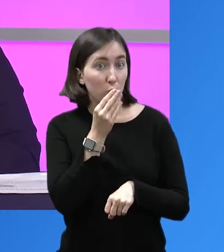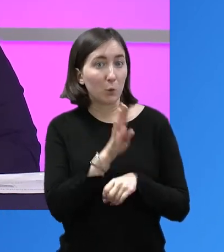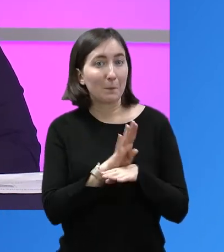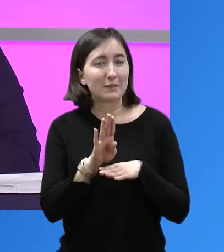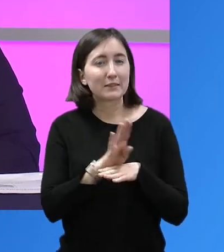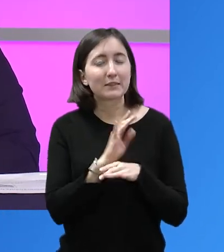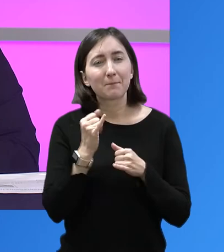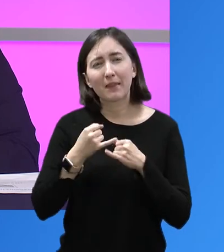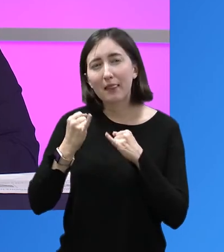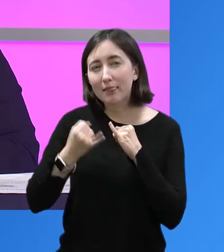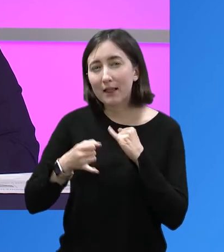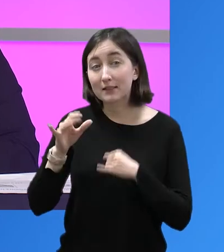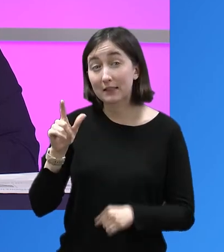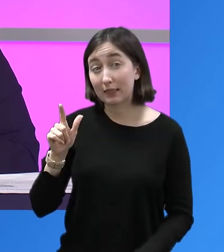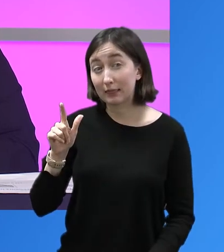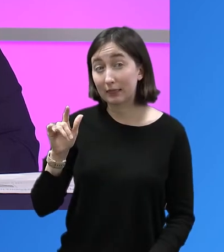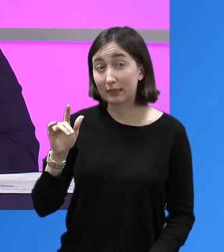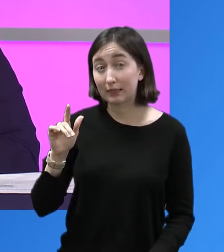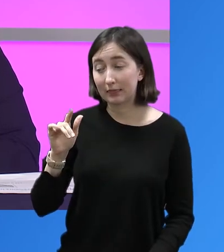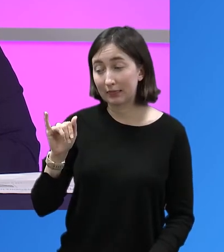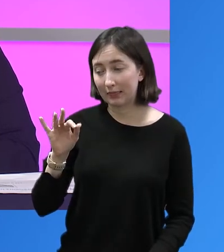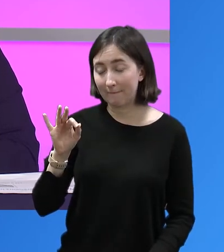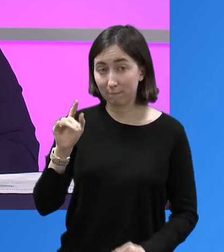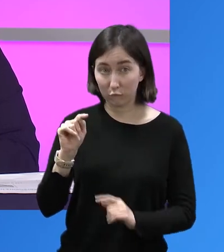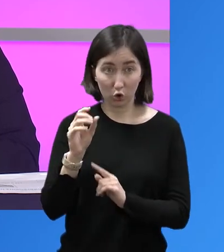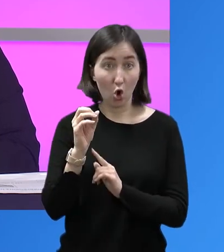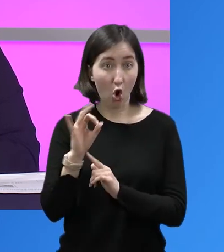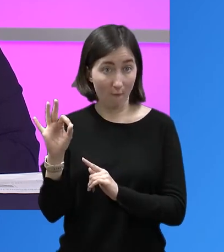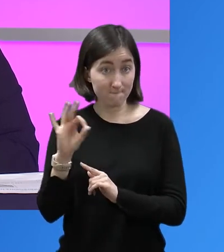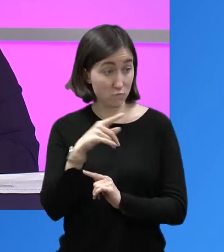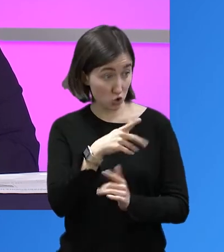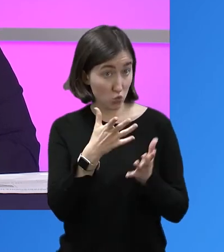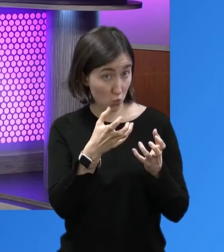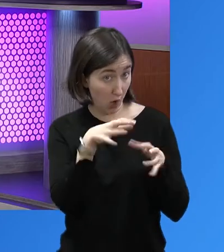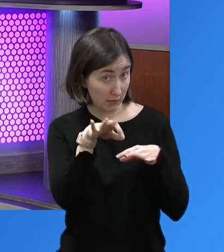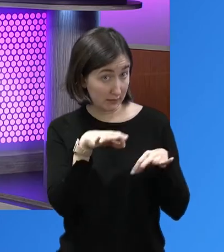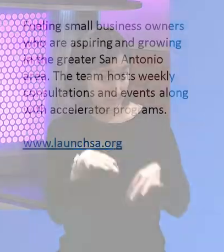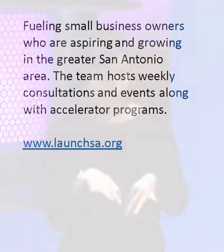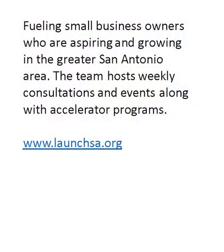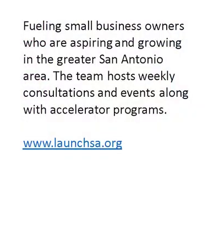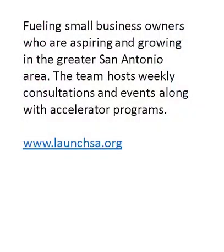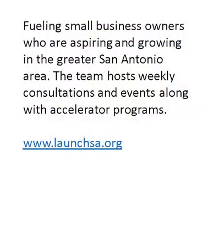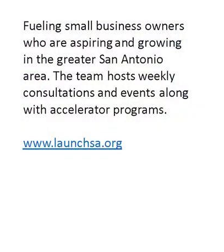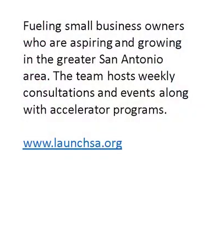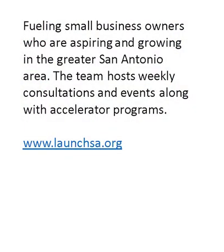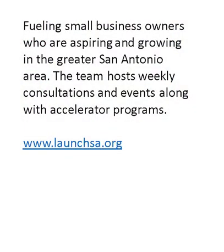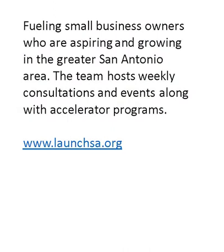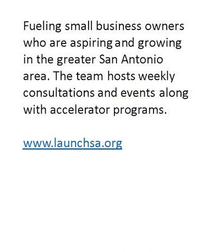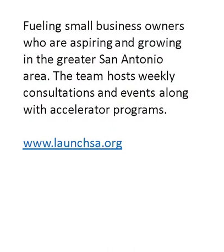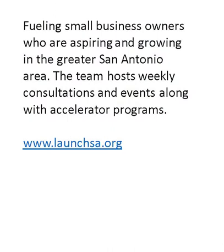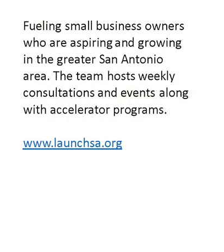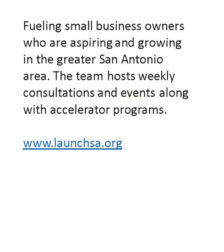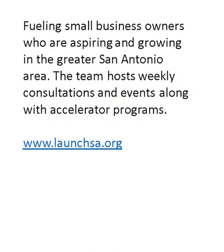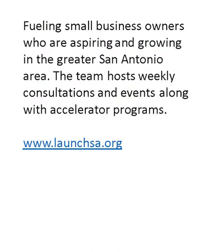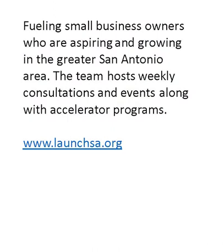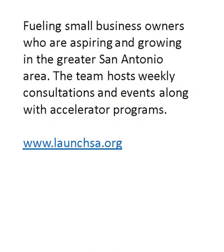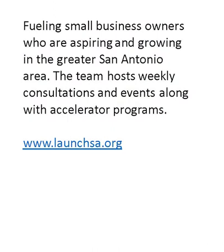forming a food business. And then lastly, we have Liftoff. Do you want to talk about Liftoff? Sure. So Liftoff is